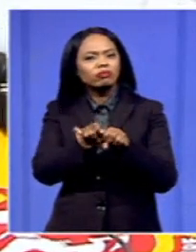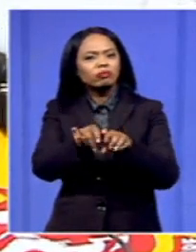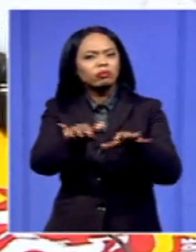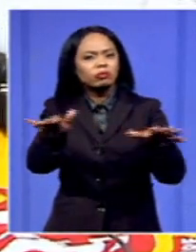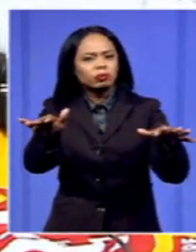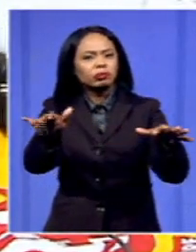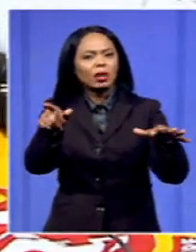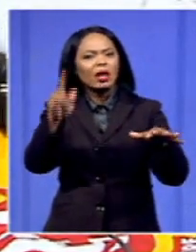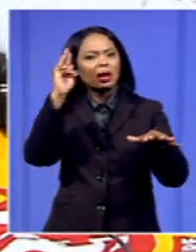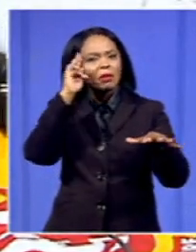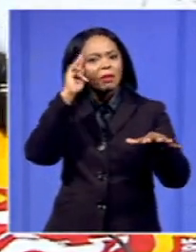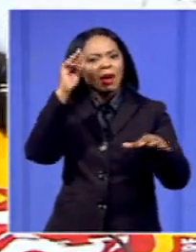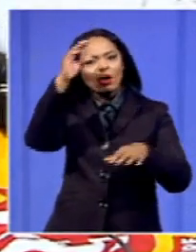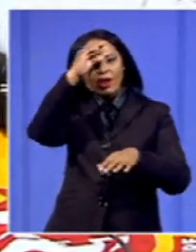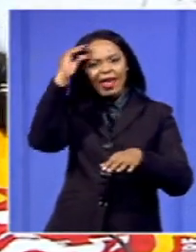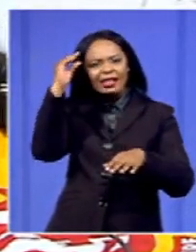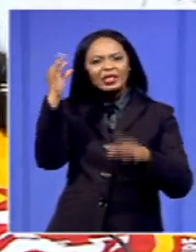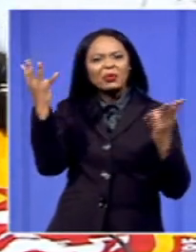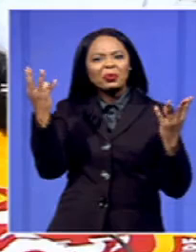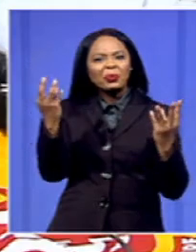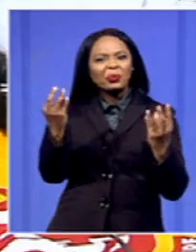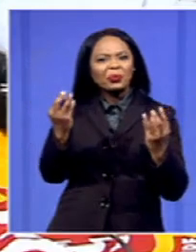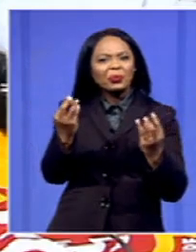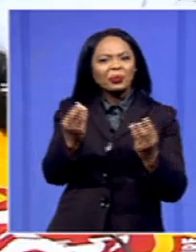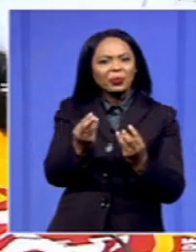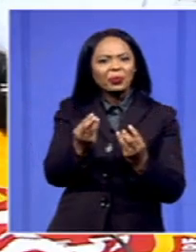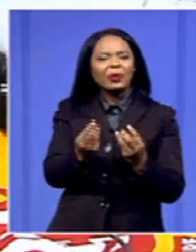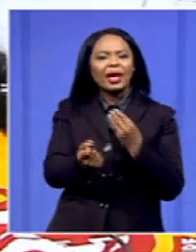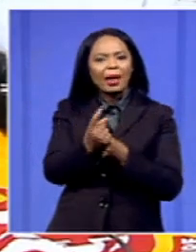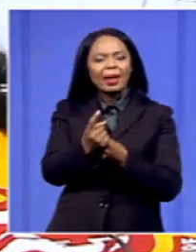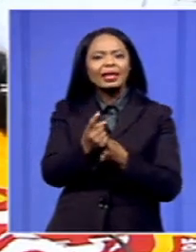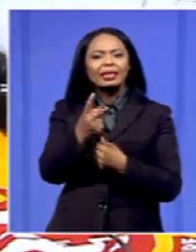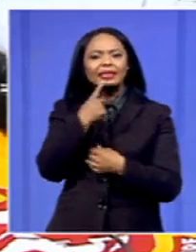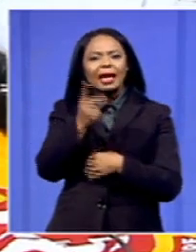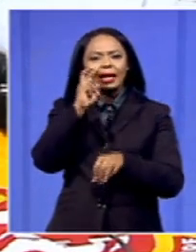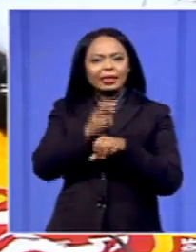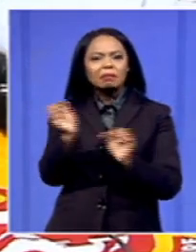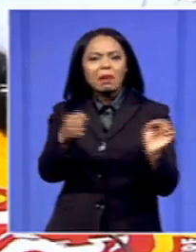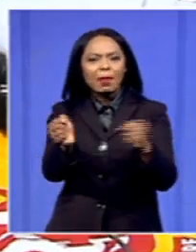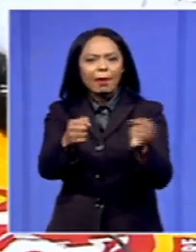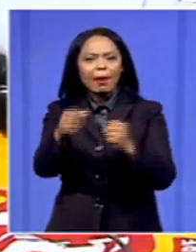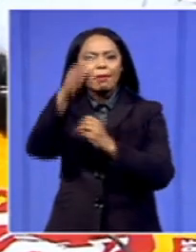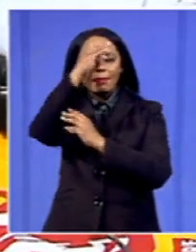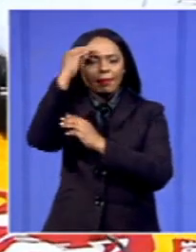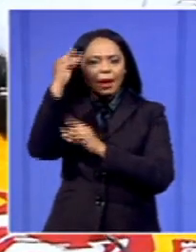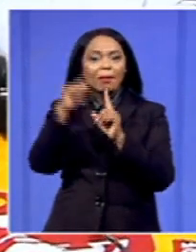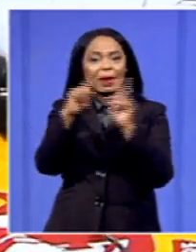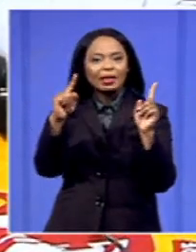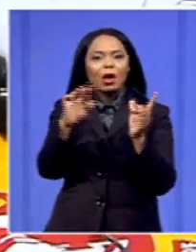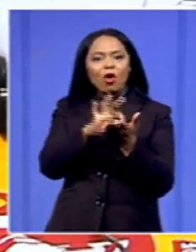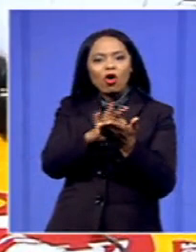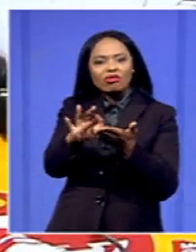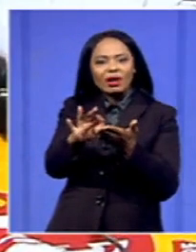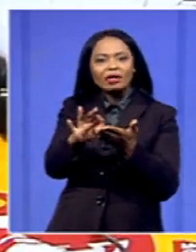of nurses, and it was acknowledged by the Department. And as such, they employed nurses on contract and other employees. But those employees,